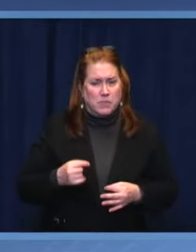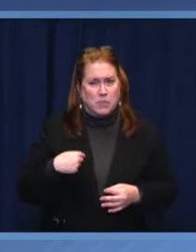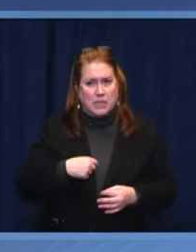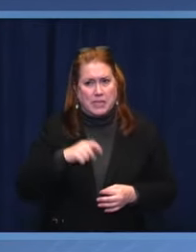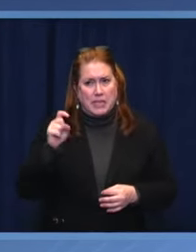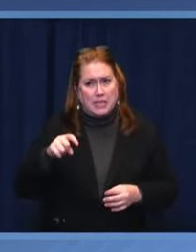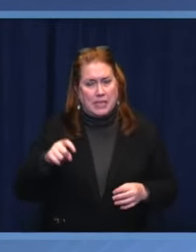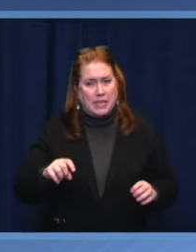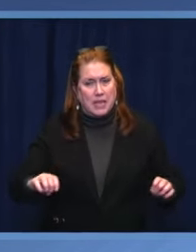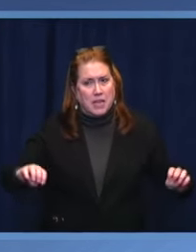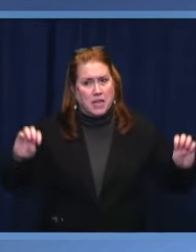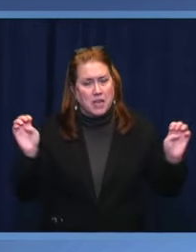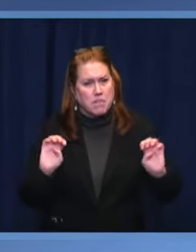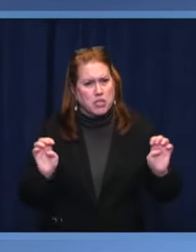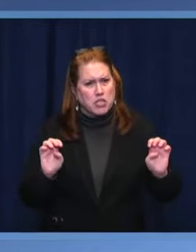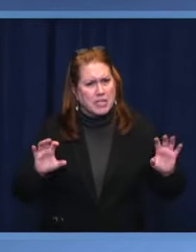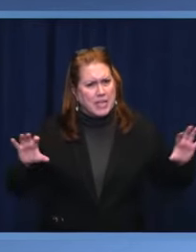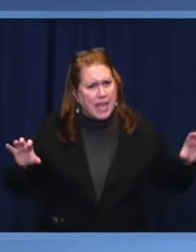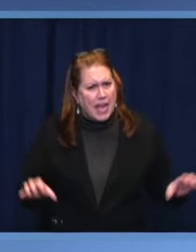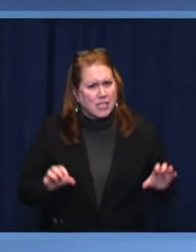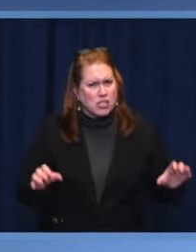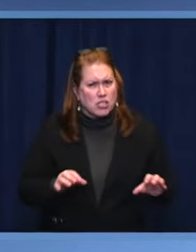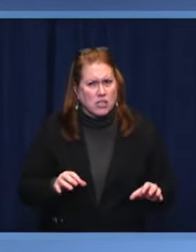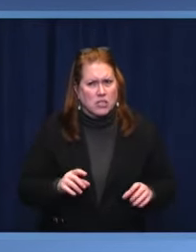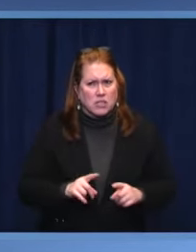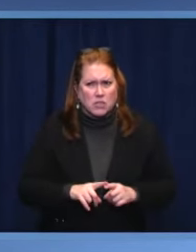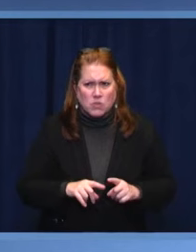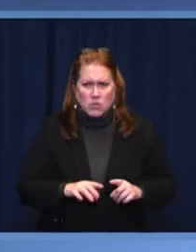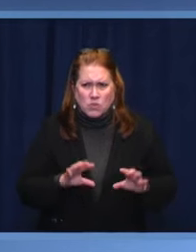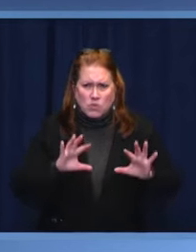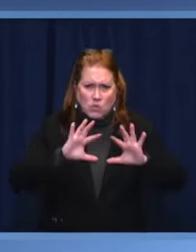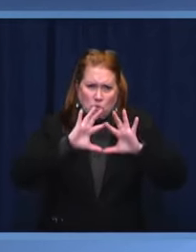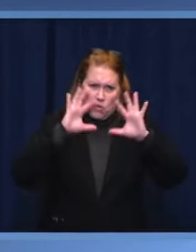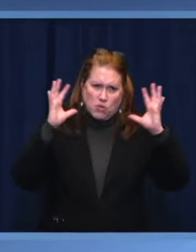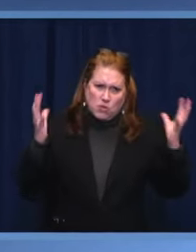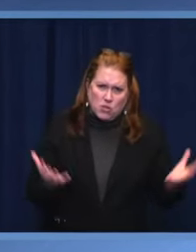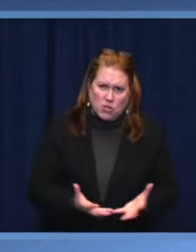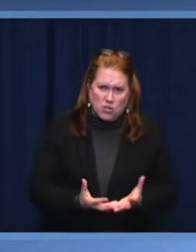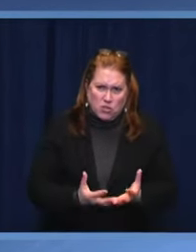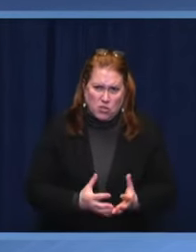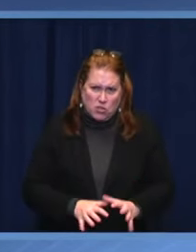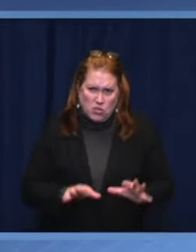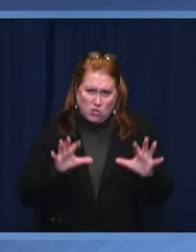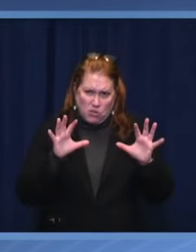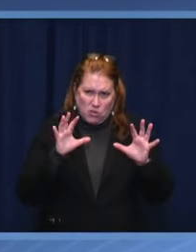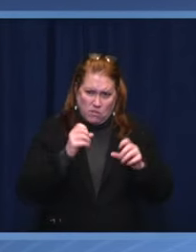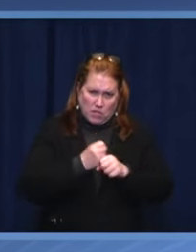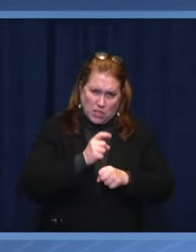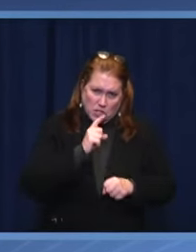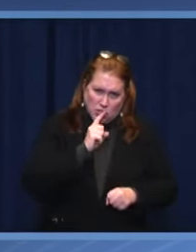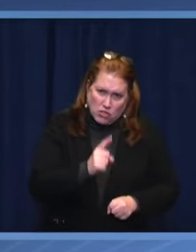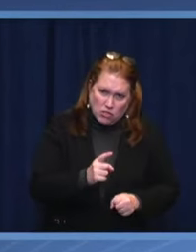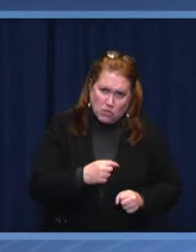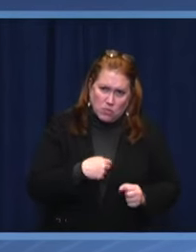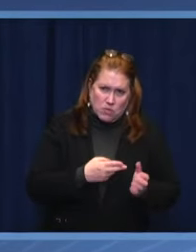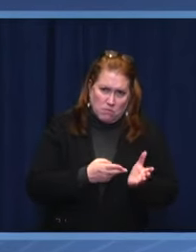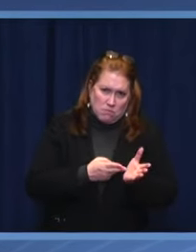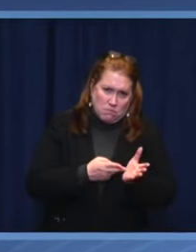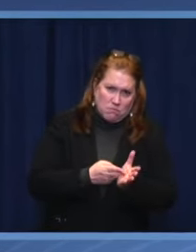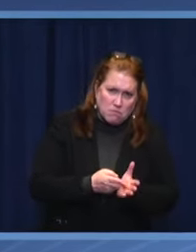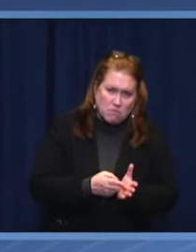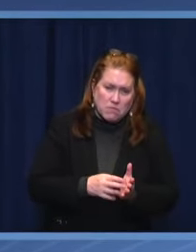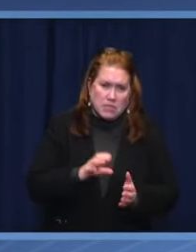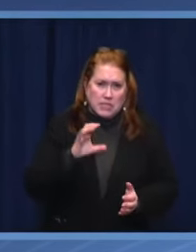action at a regional as well as global scale. In fact, even the legitimate social